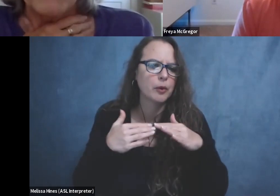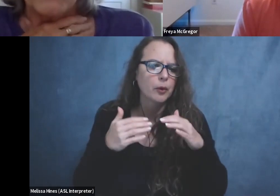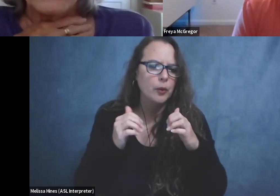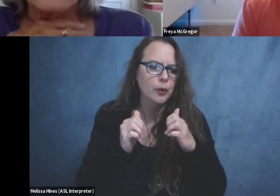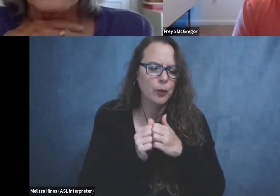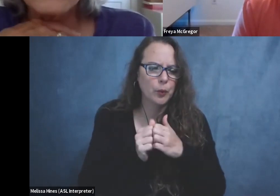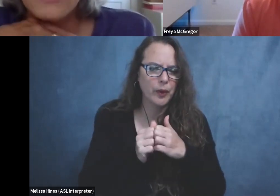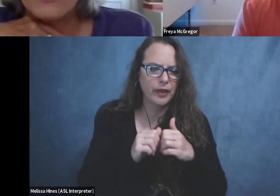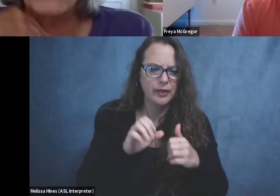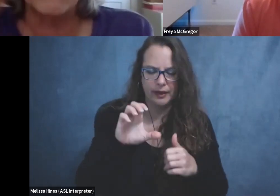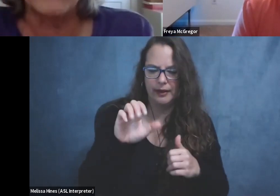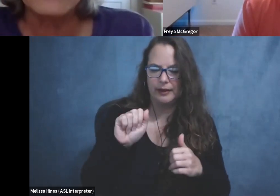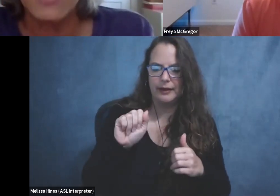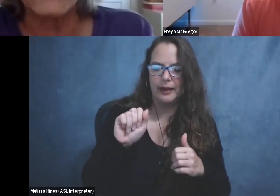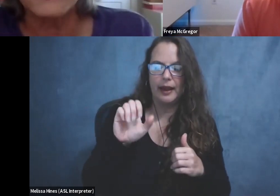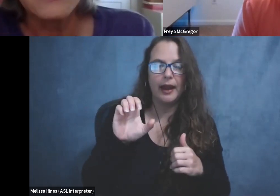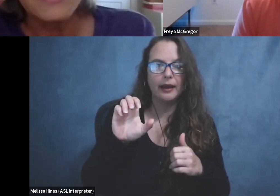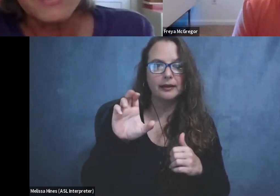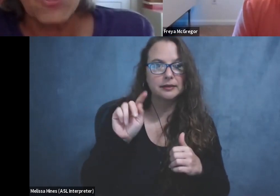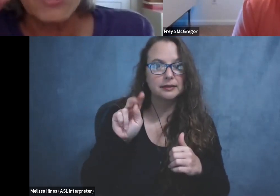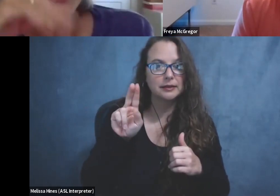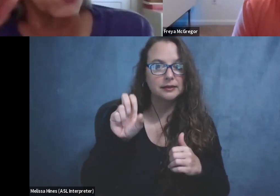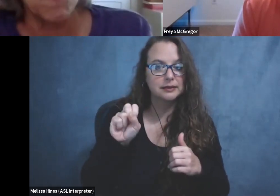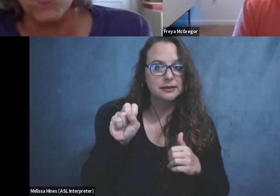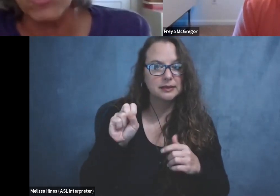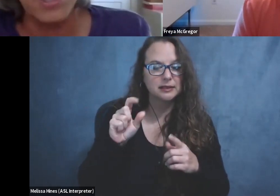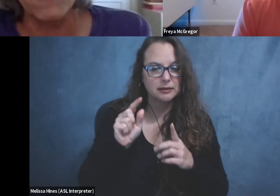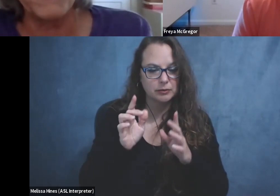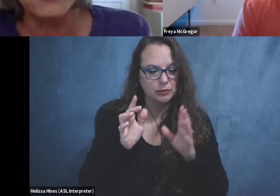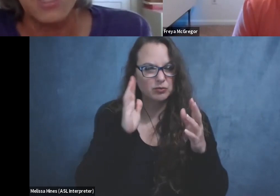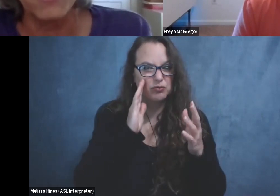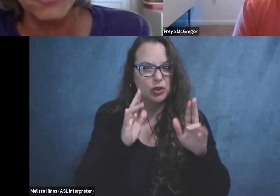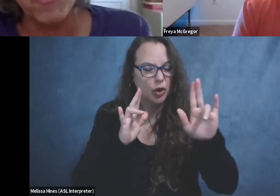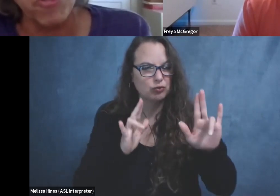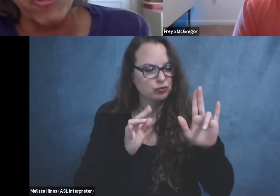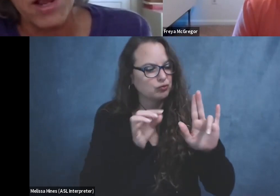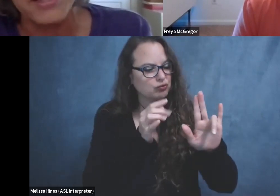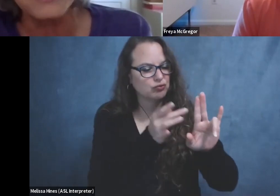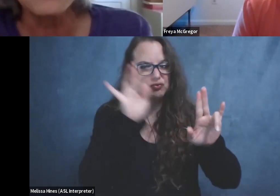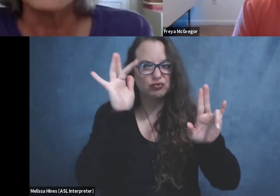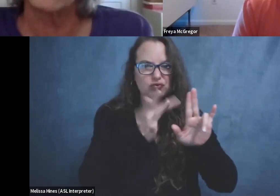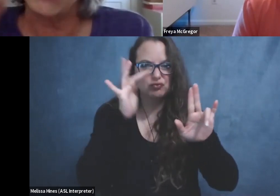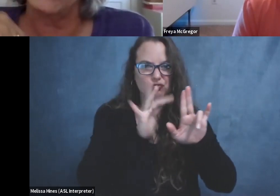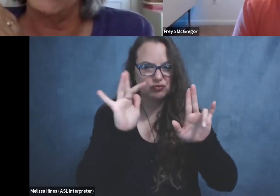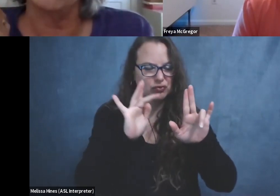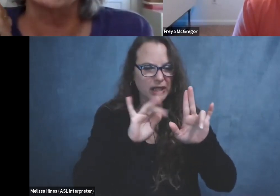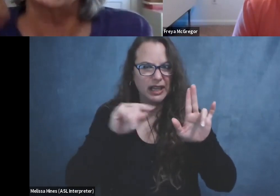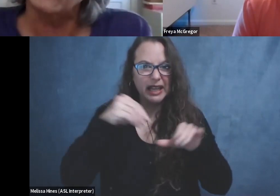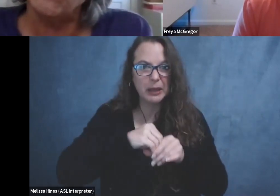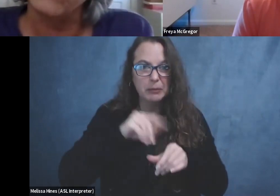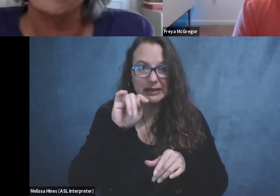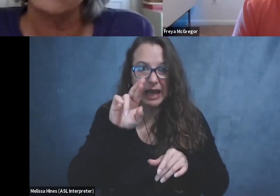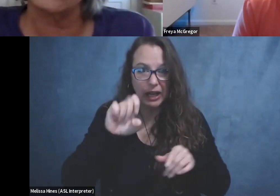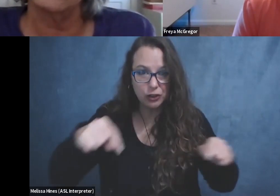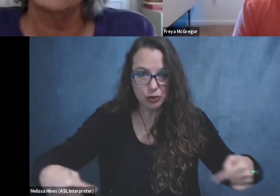thorns in my wheels and I would get flat tires. And so I said, no more air filled tires, although they're nice. So now I have